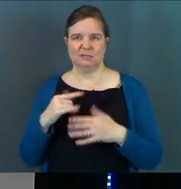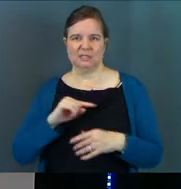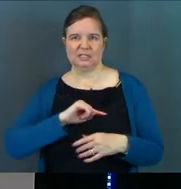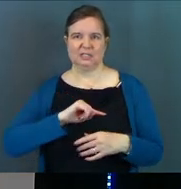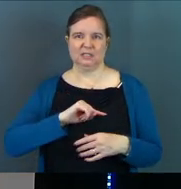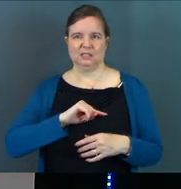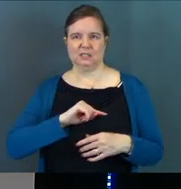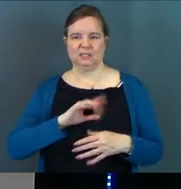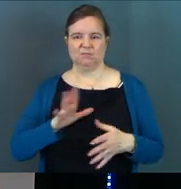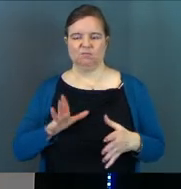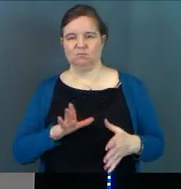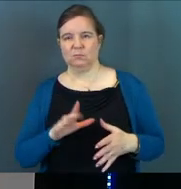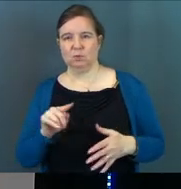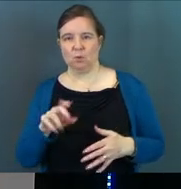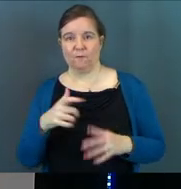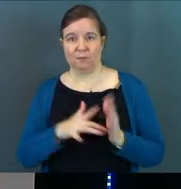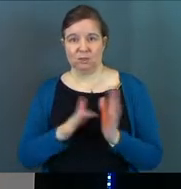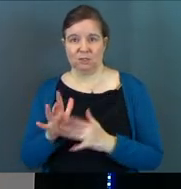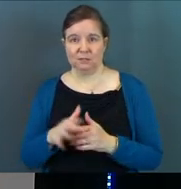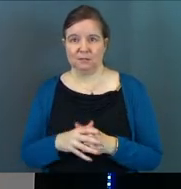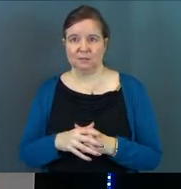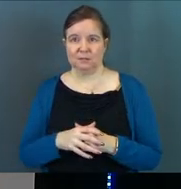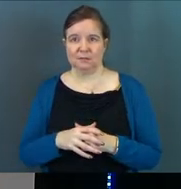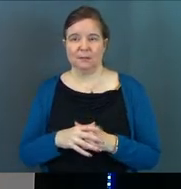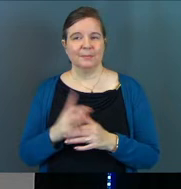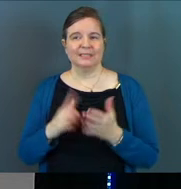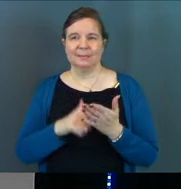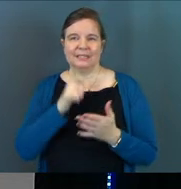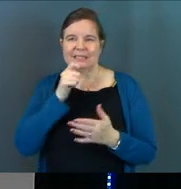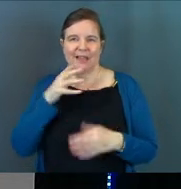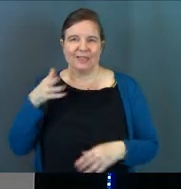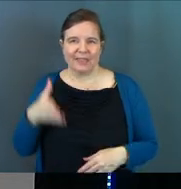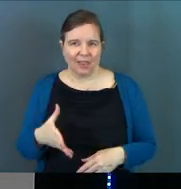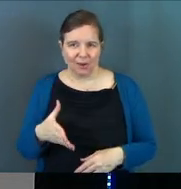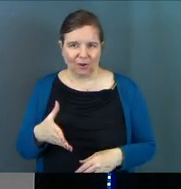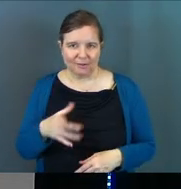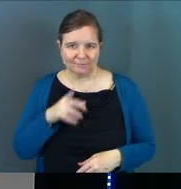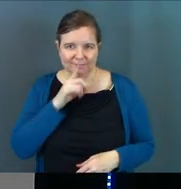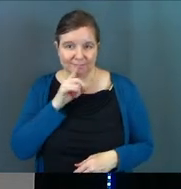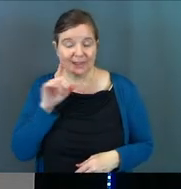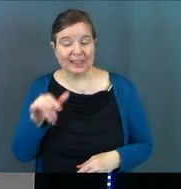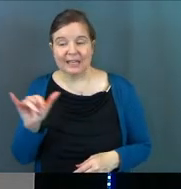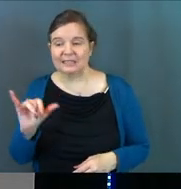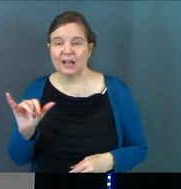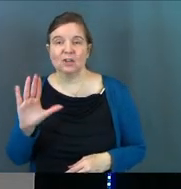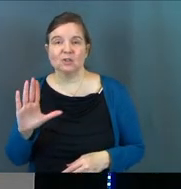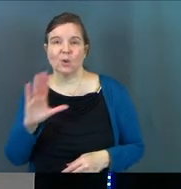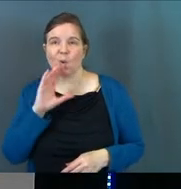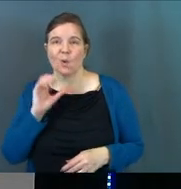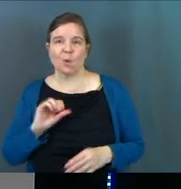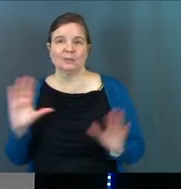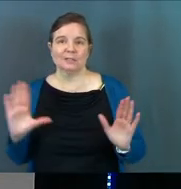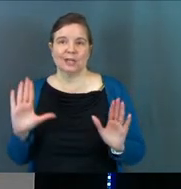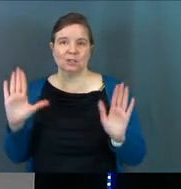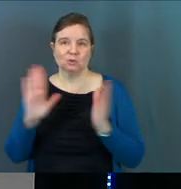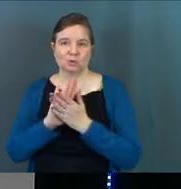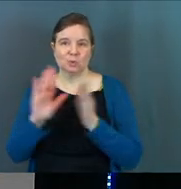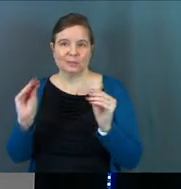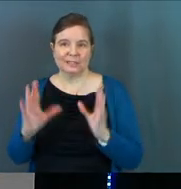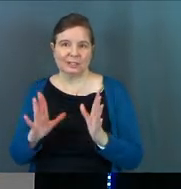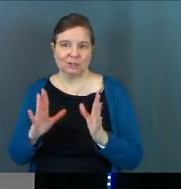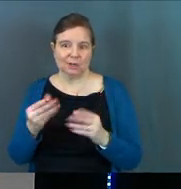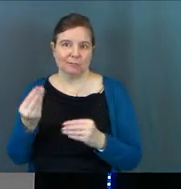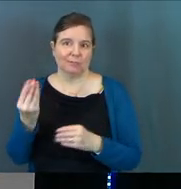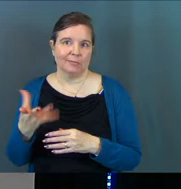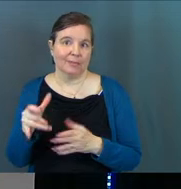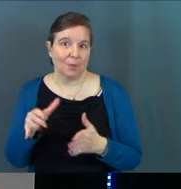of guilty, kind of pushy tone from Jesus. And sometimes that's just not there, by the way. That's just like your old Sunday school teacher coming